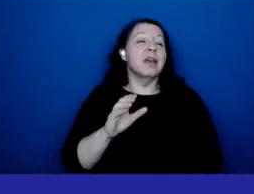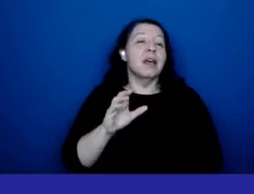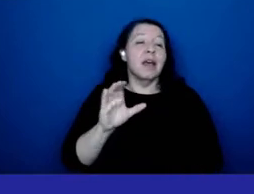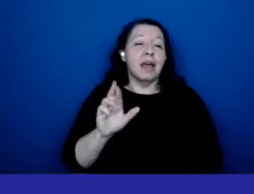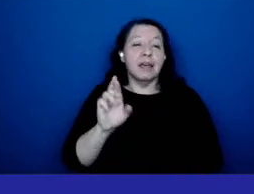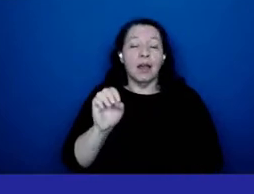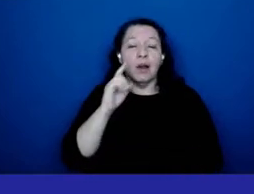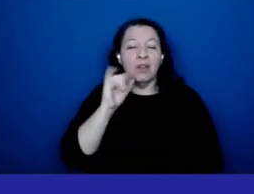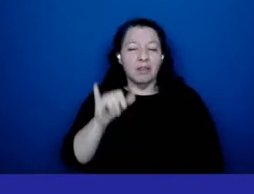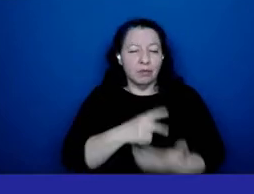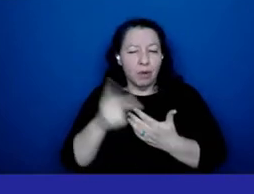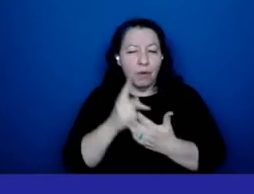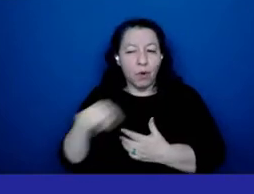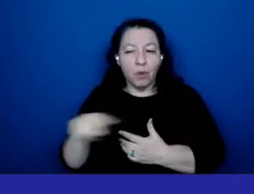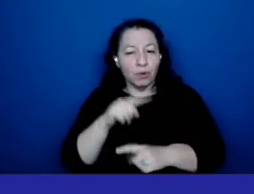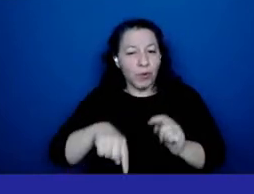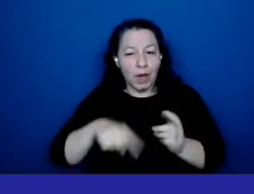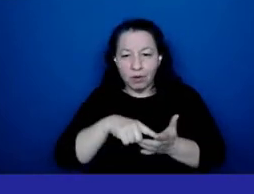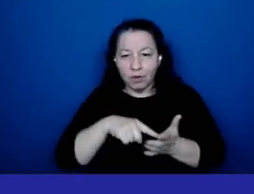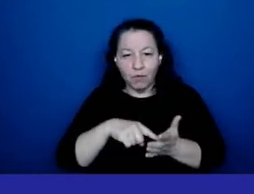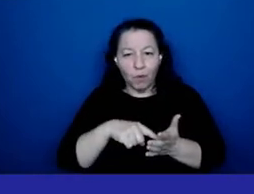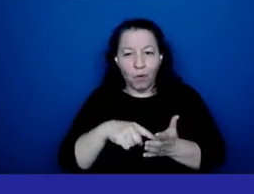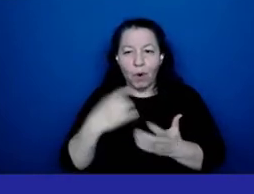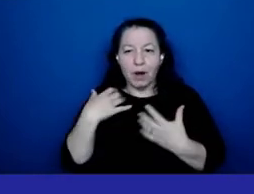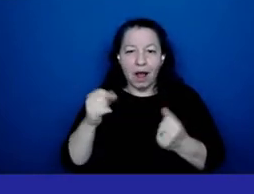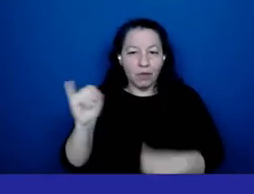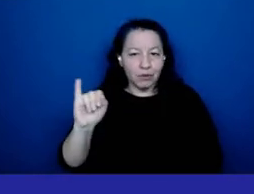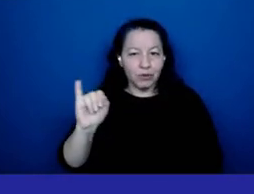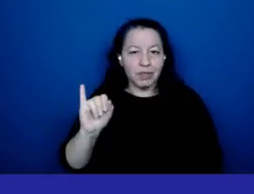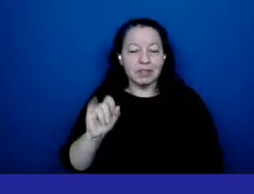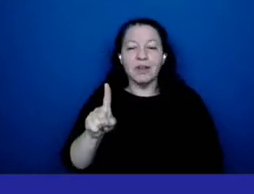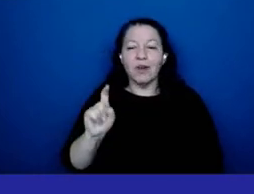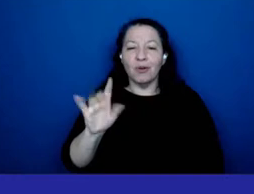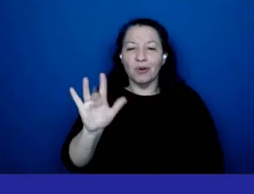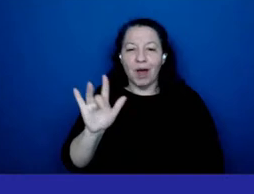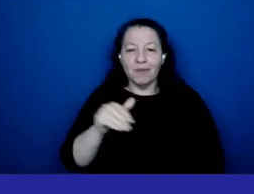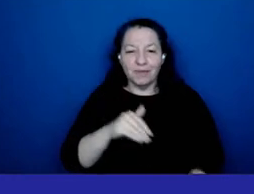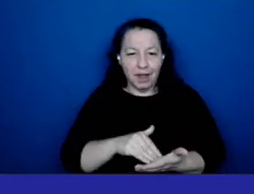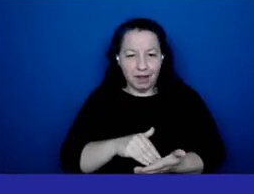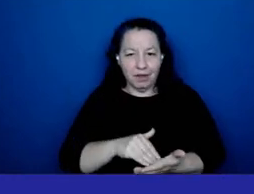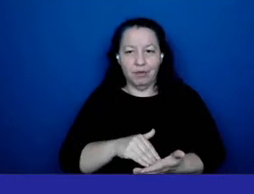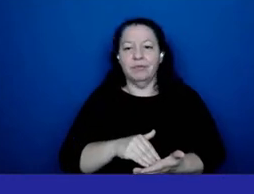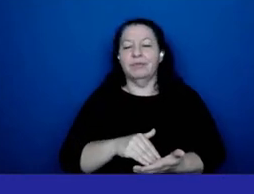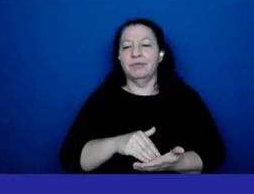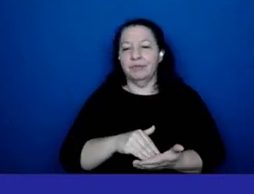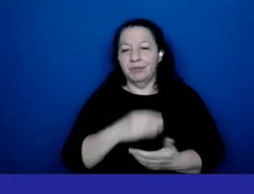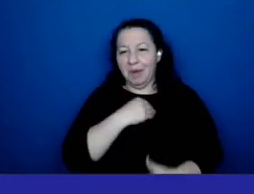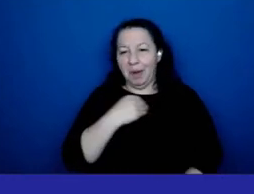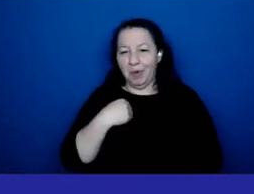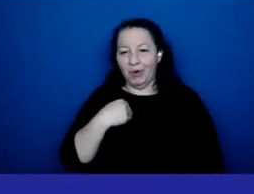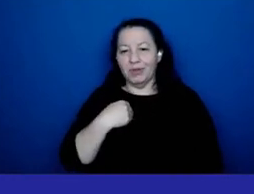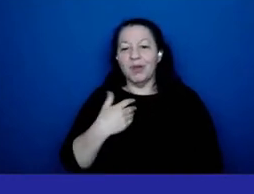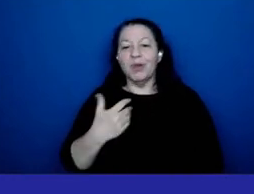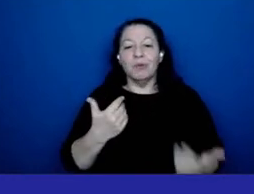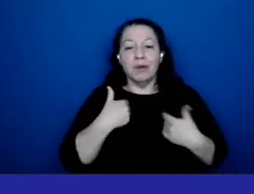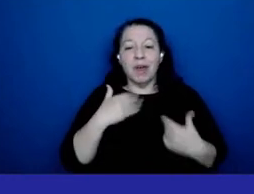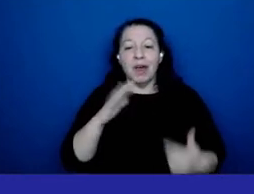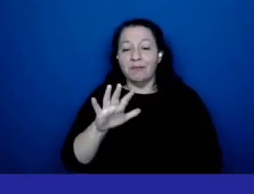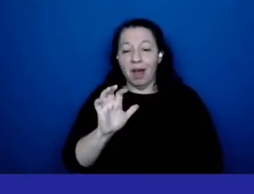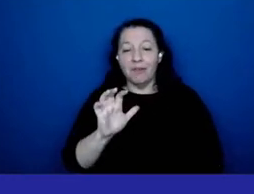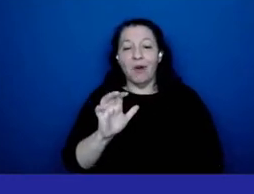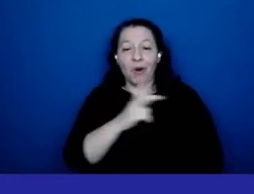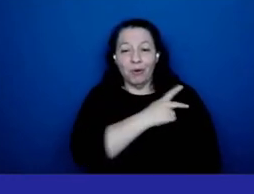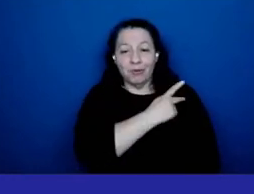health insurance has hit 125 000 members we've housed 500 patients newsweek